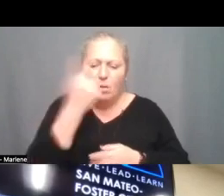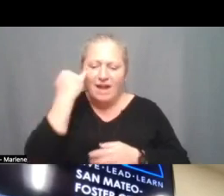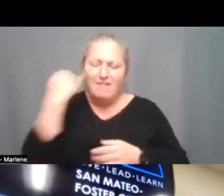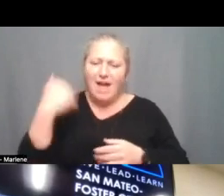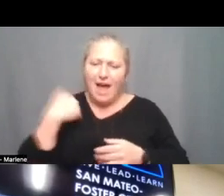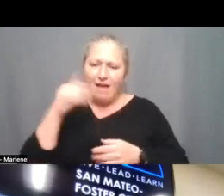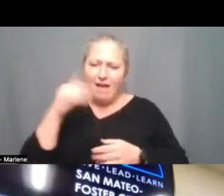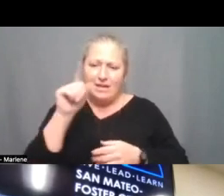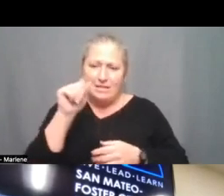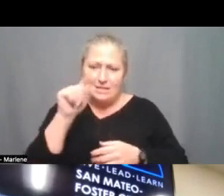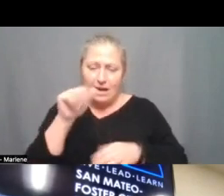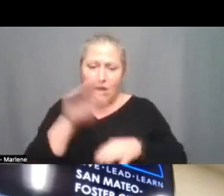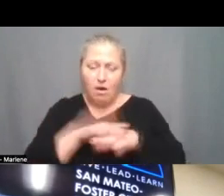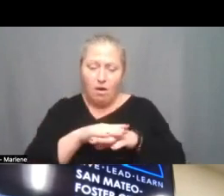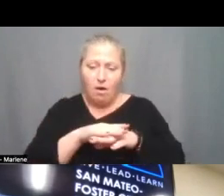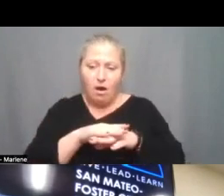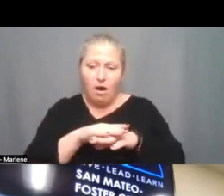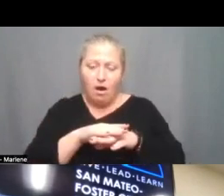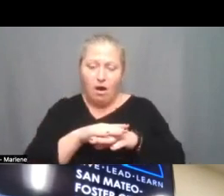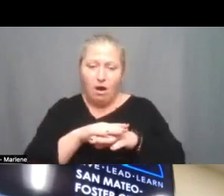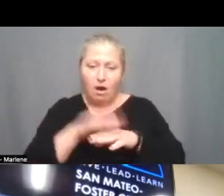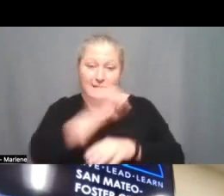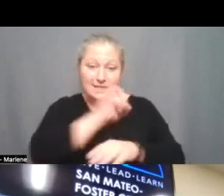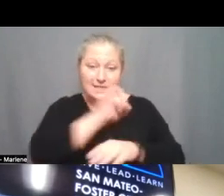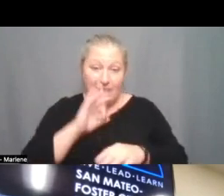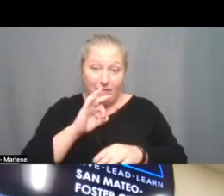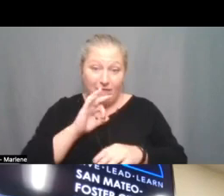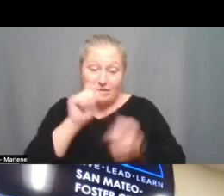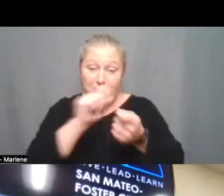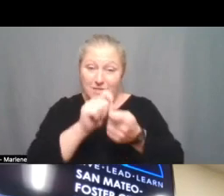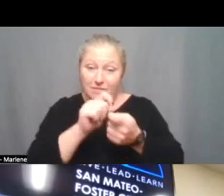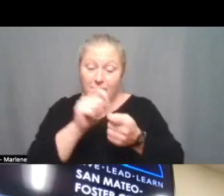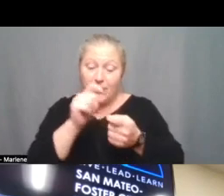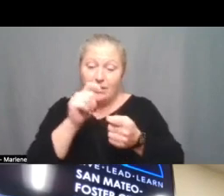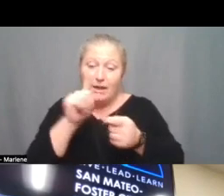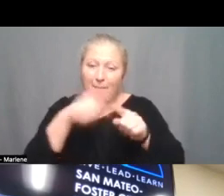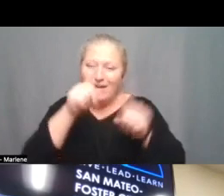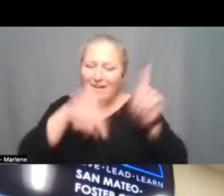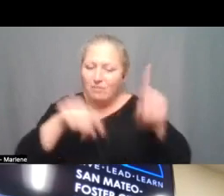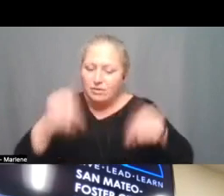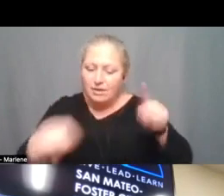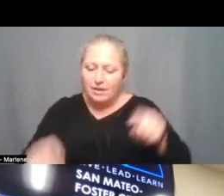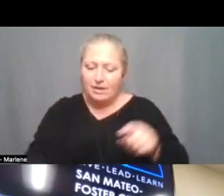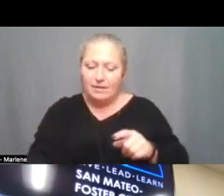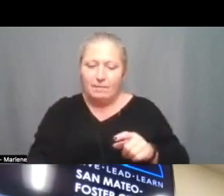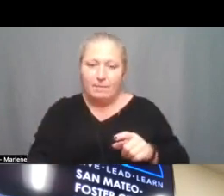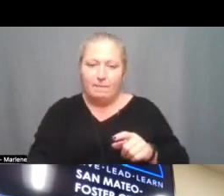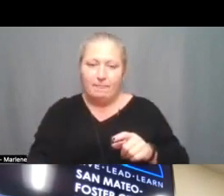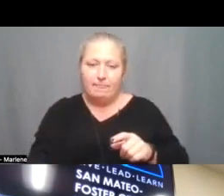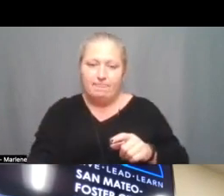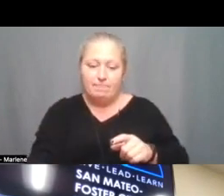our um on staffing particularly as it pertains to diversity um and